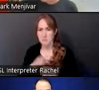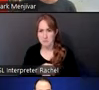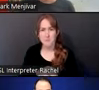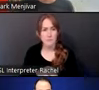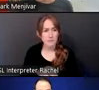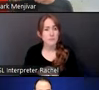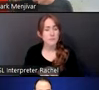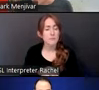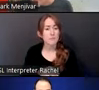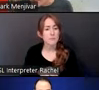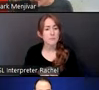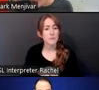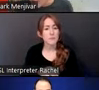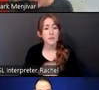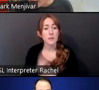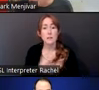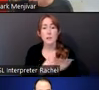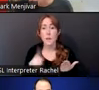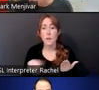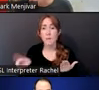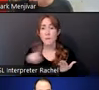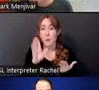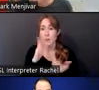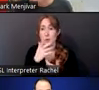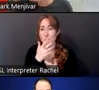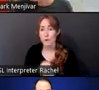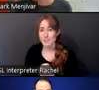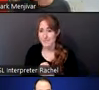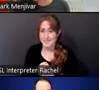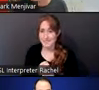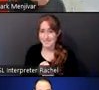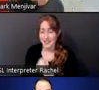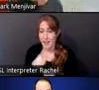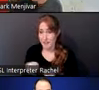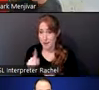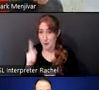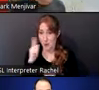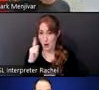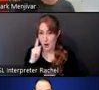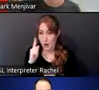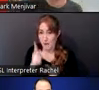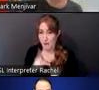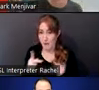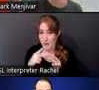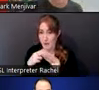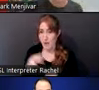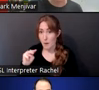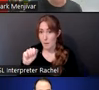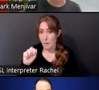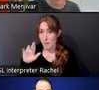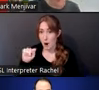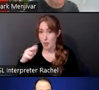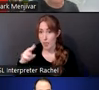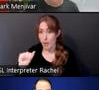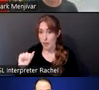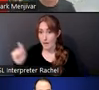Some of you, I'm just going to trust, I can't see everybody's face here, but I've heard of a place called Marfa, Texas, or maybe you haven't heard of it. But if you're